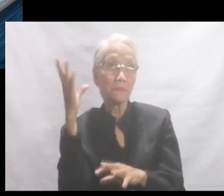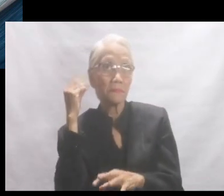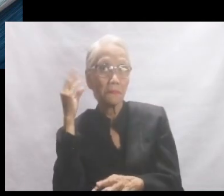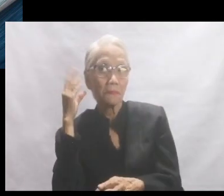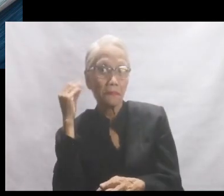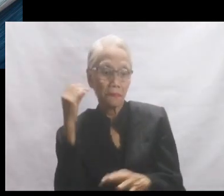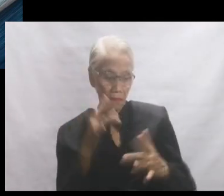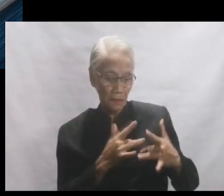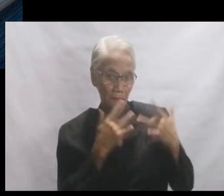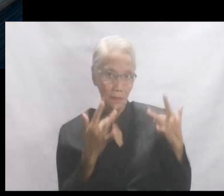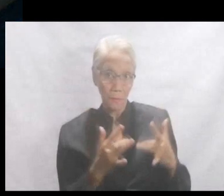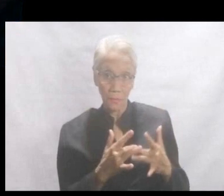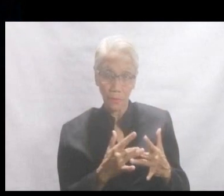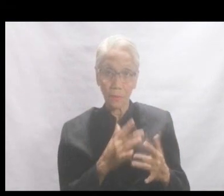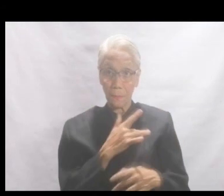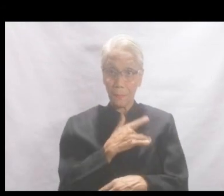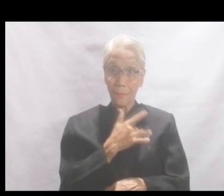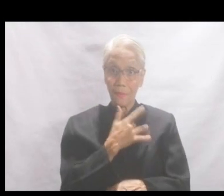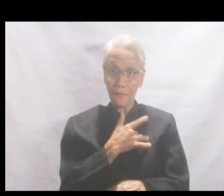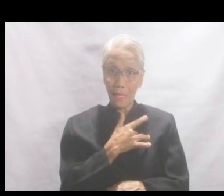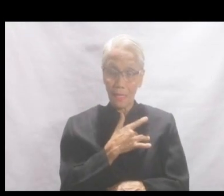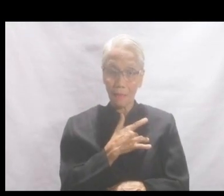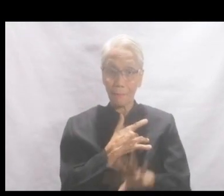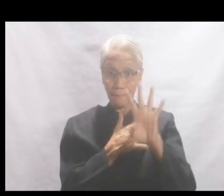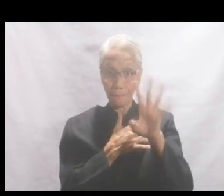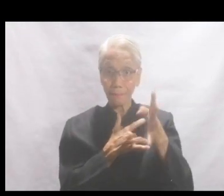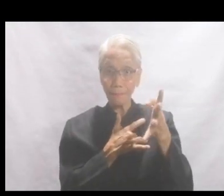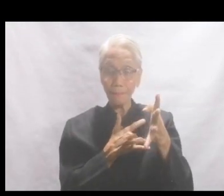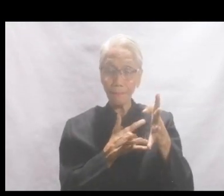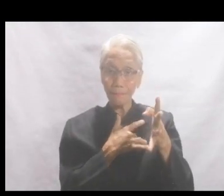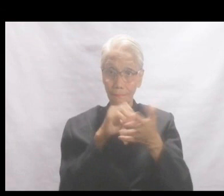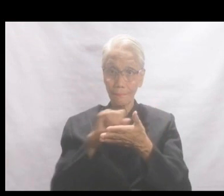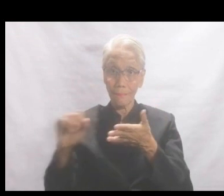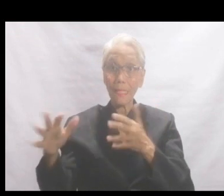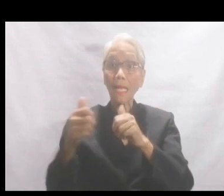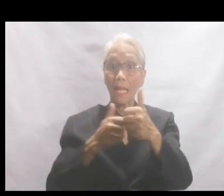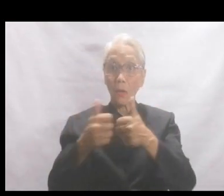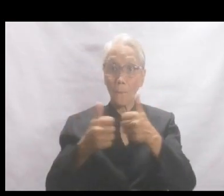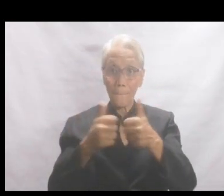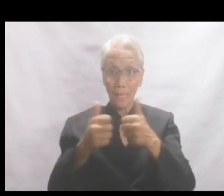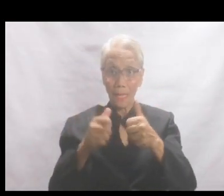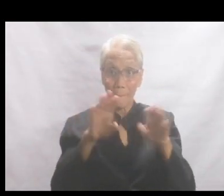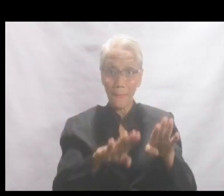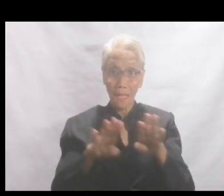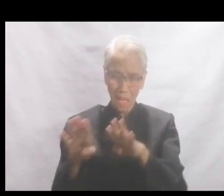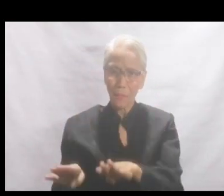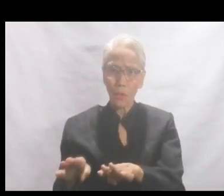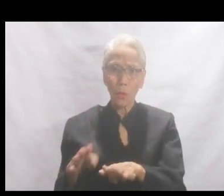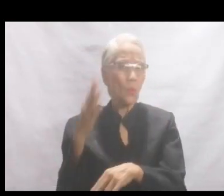tenga at sa puso, diba? At yung number 4C, discard competing behaviors.